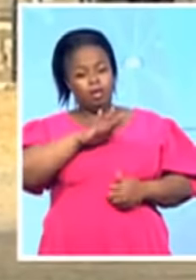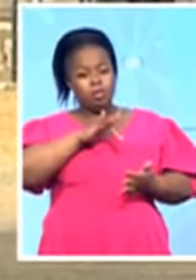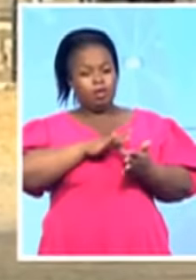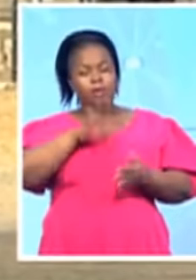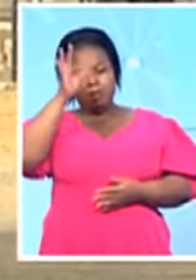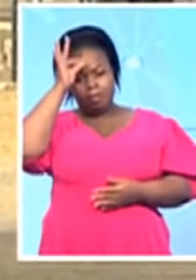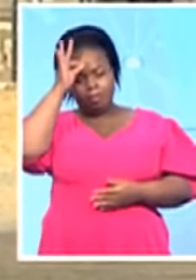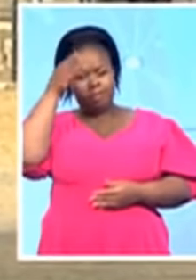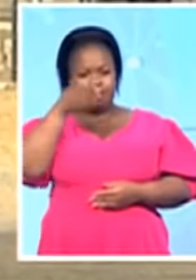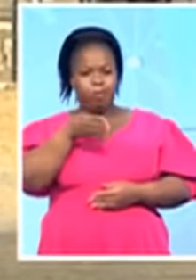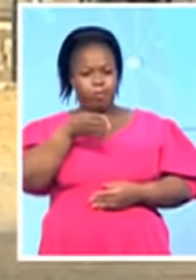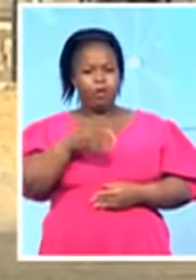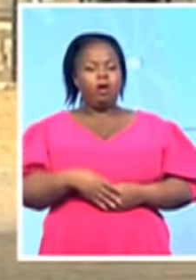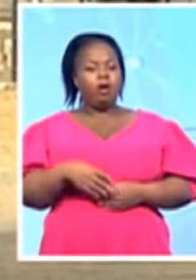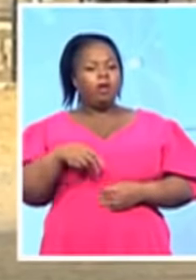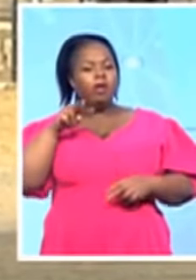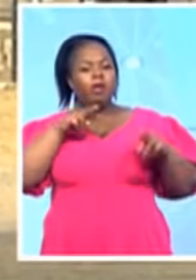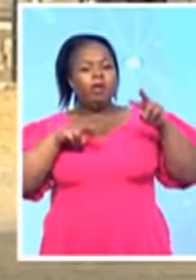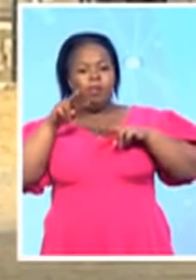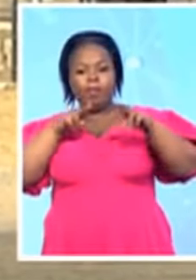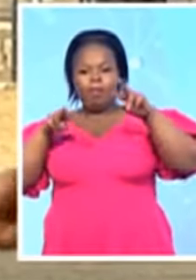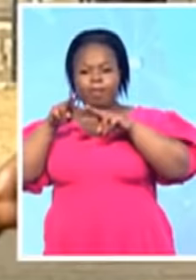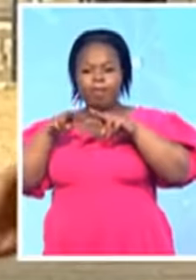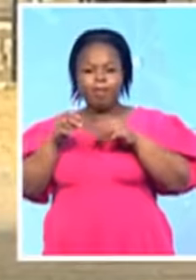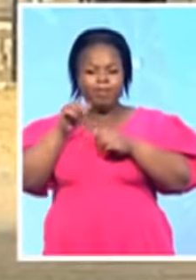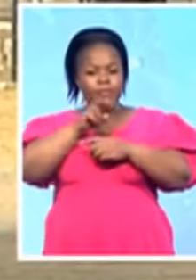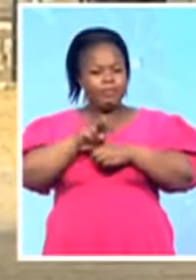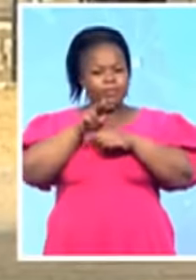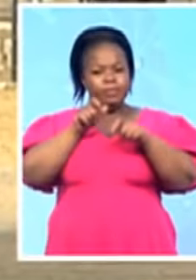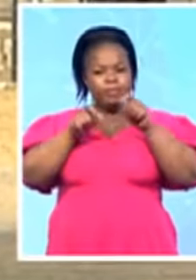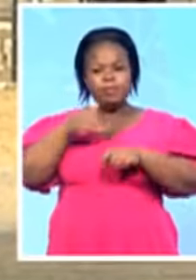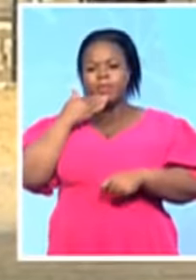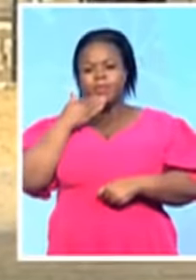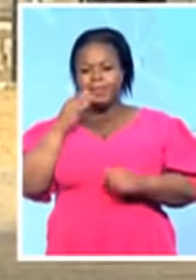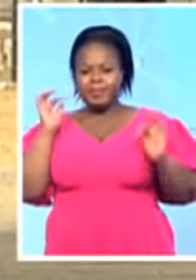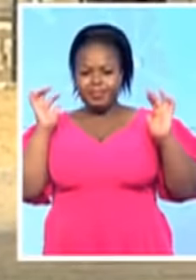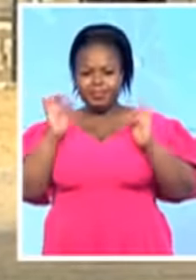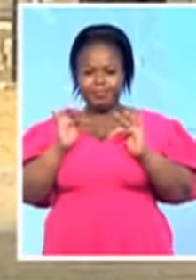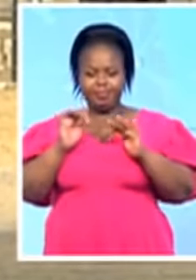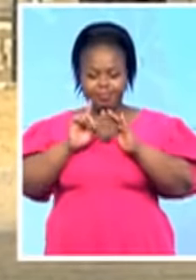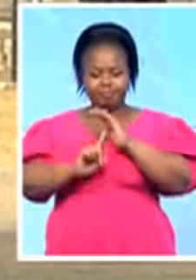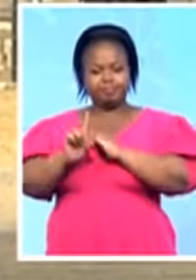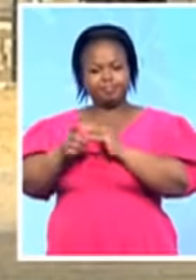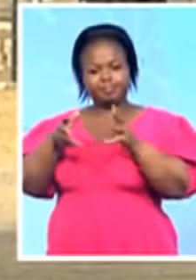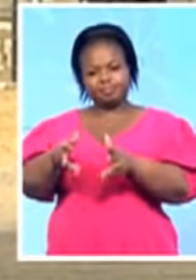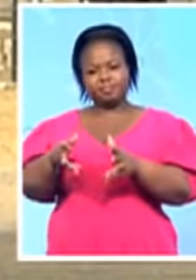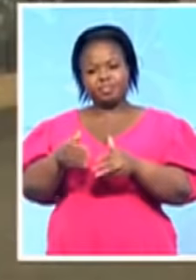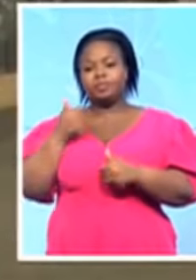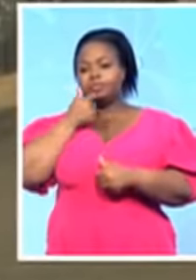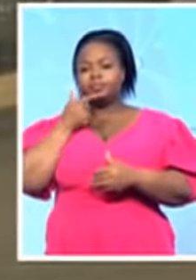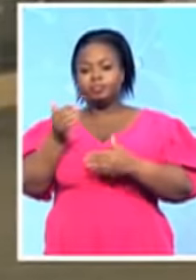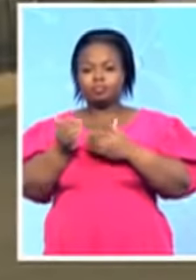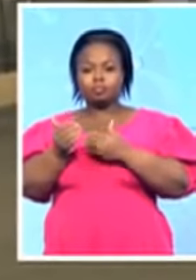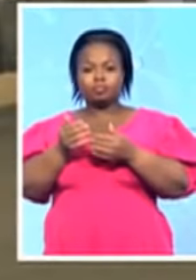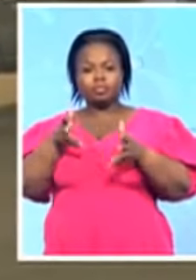that they monitor people that are coming through here or closer to this facility. So,